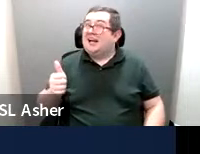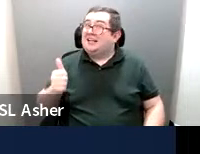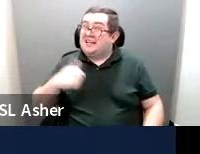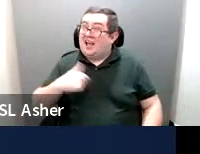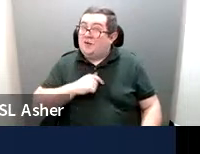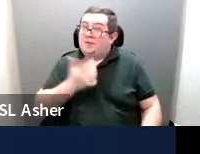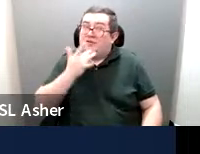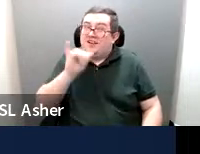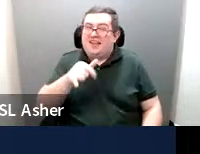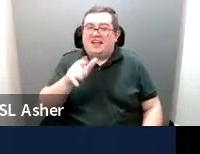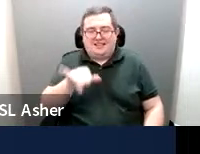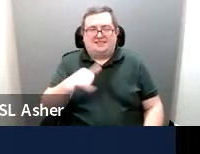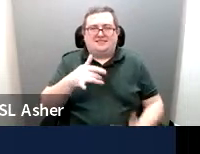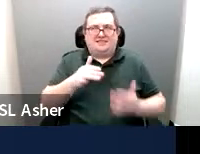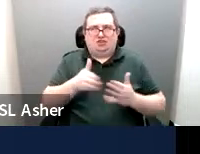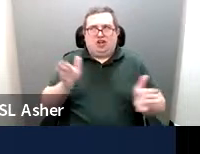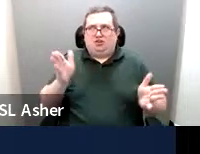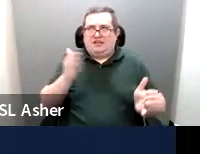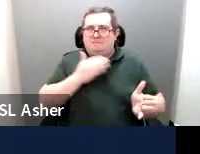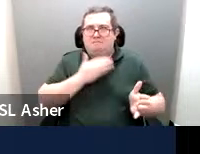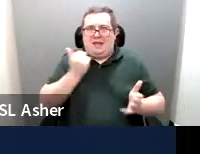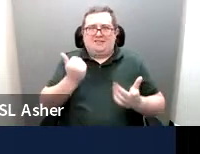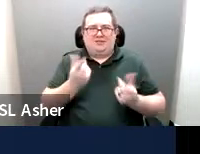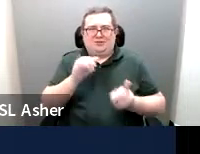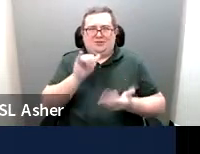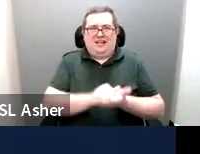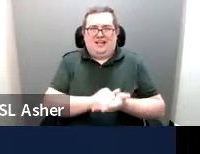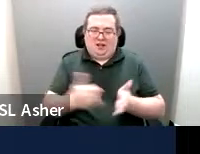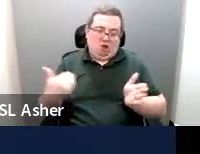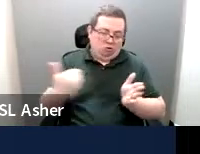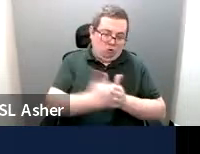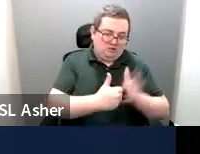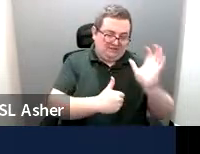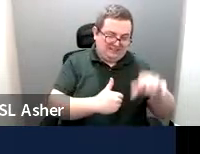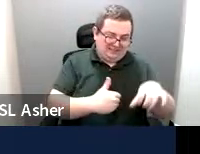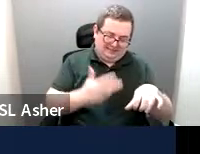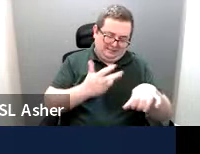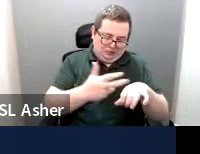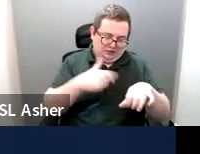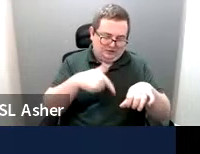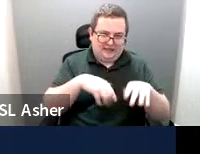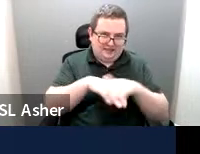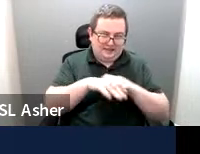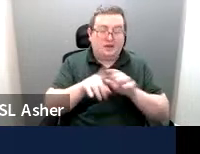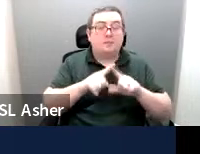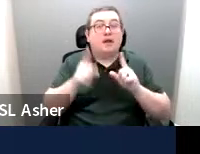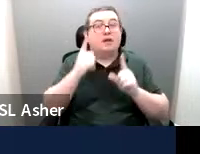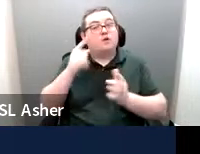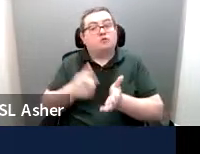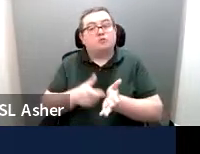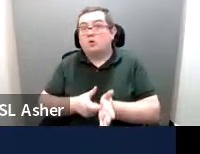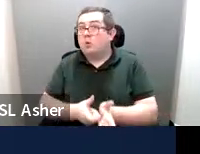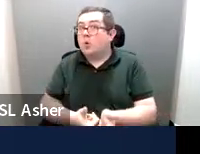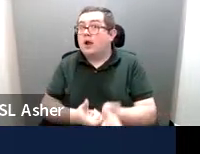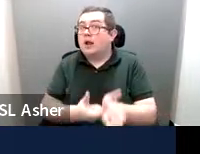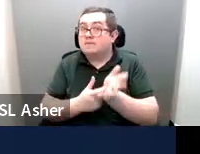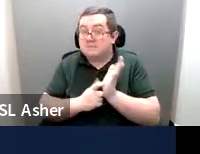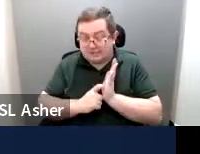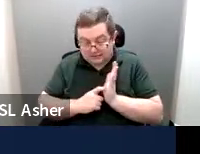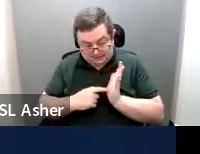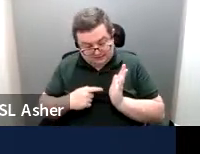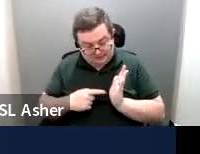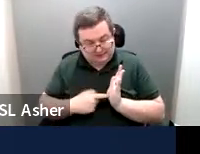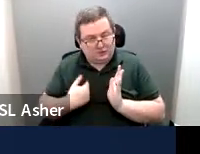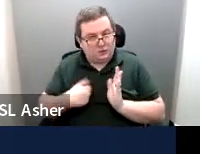would do that. That's generally the best thing to do. But as a requirement, um, we